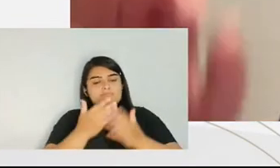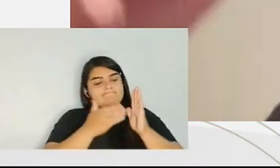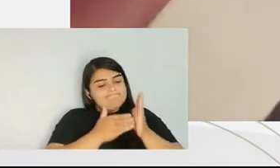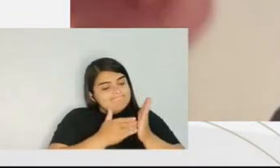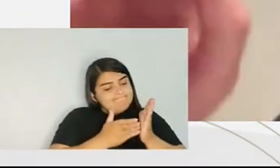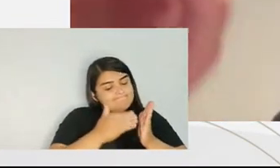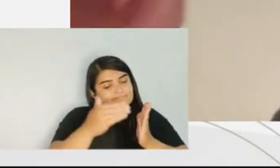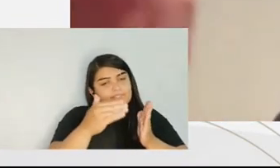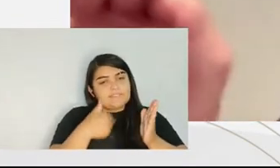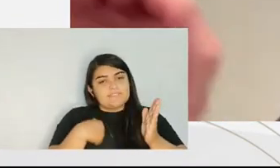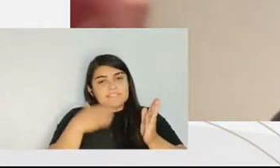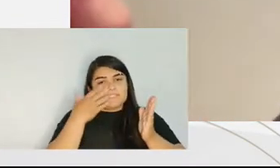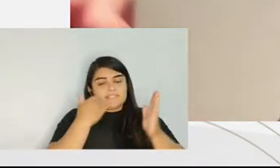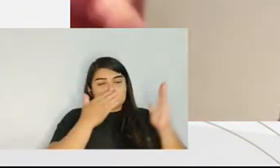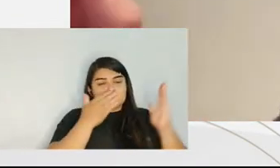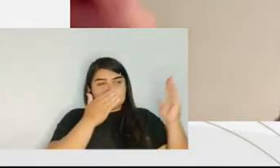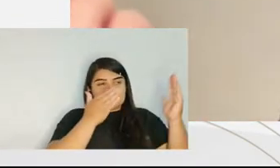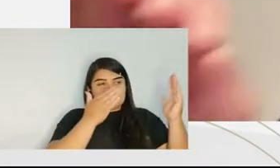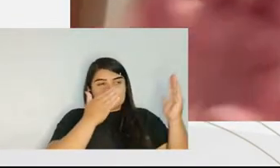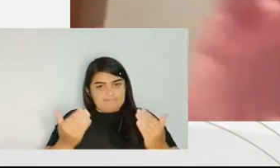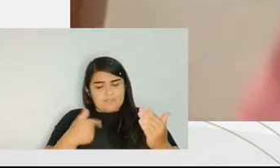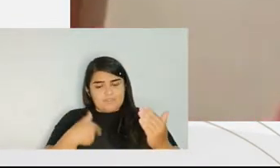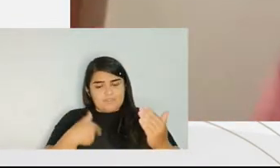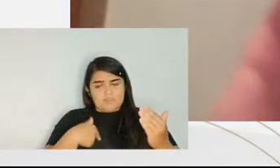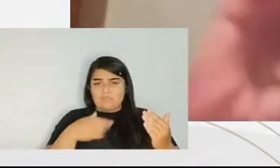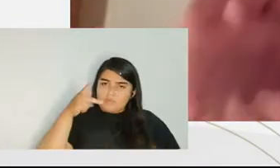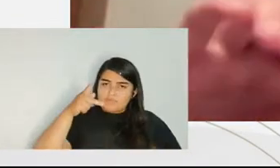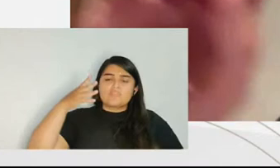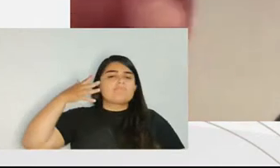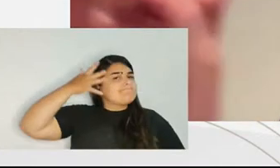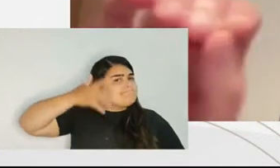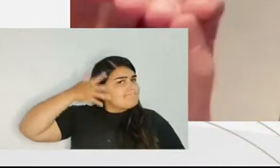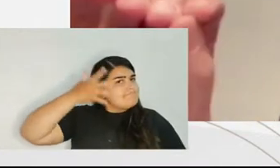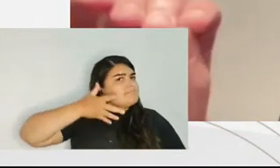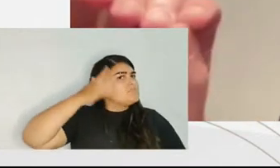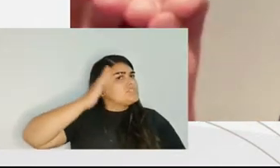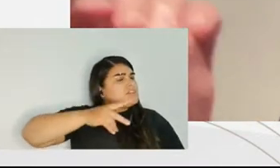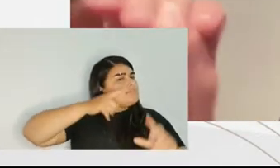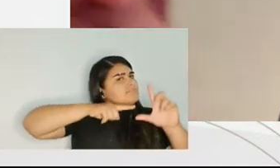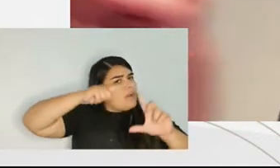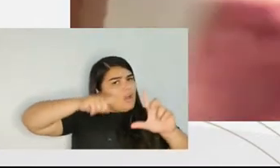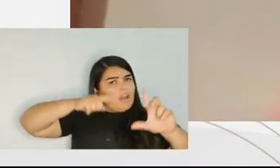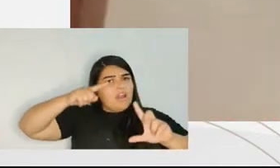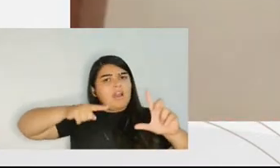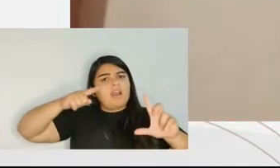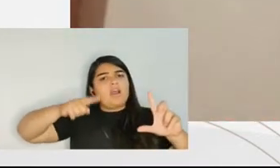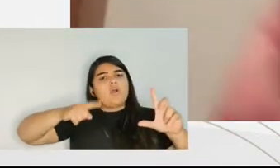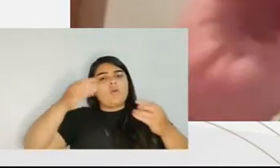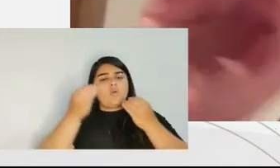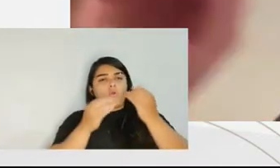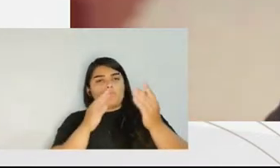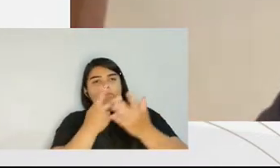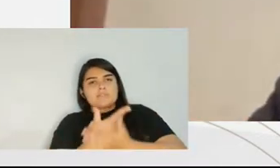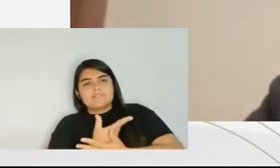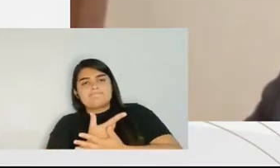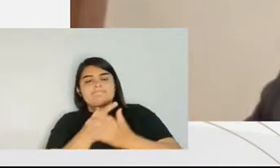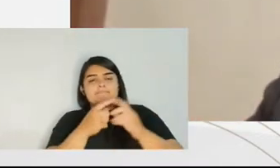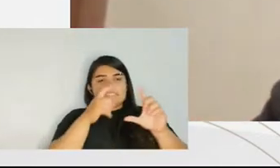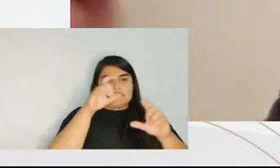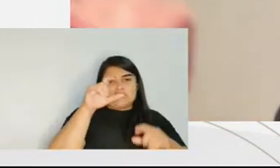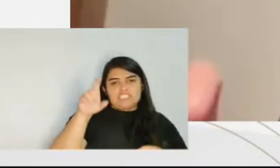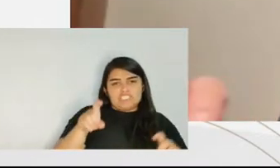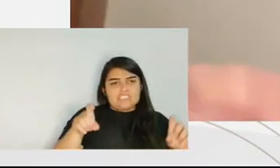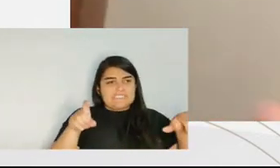intensity, you know, for us to deal with that thinking